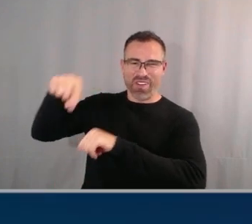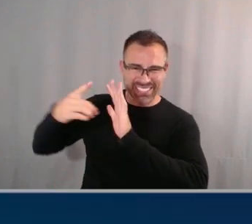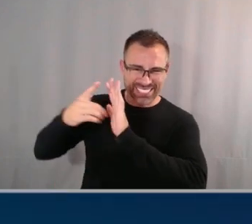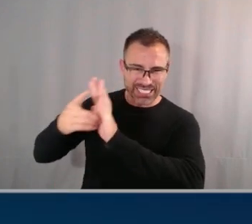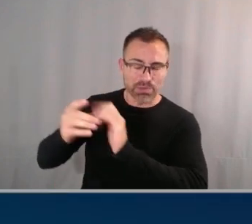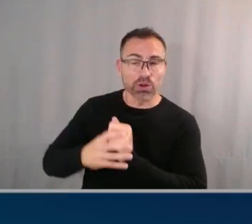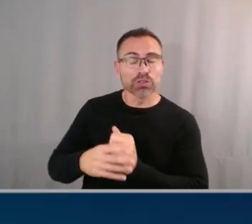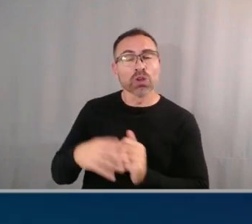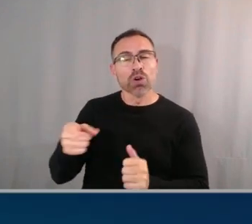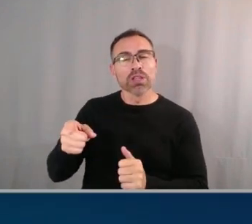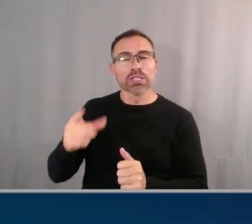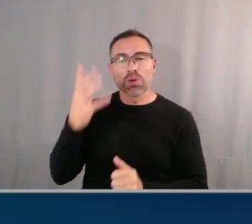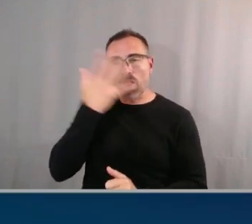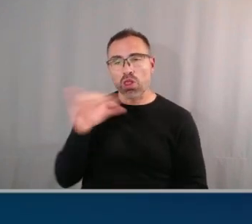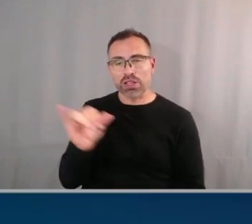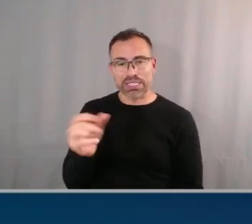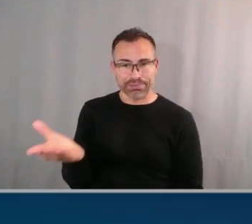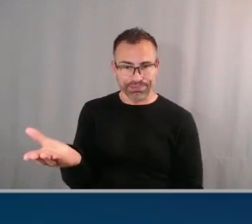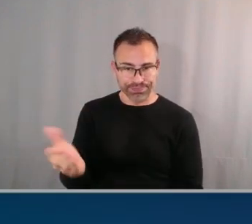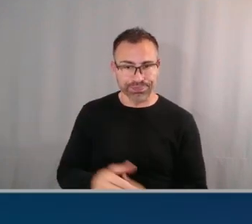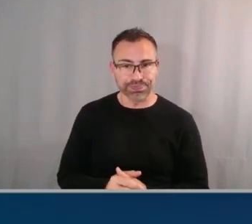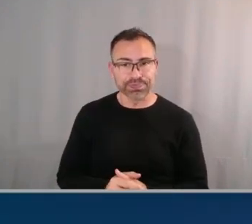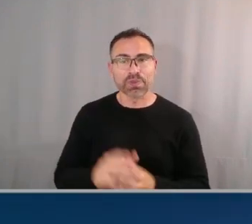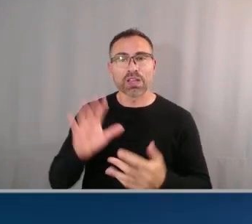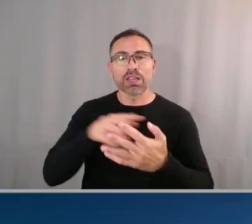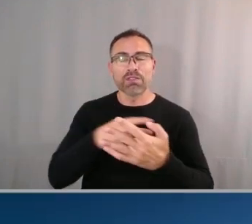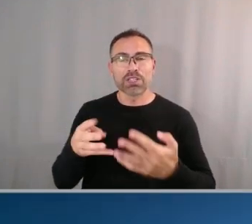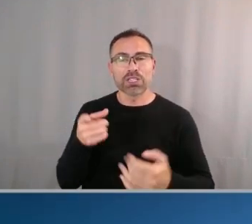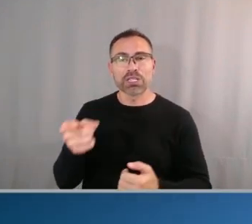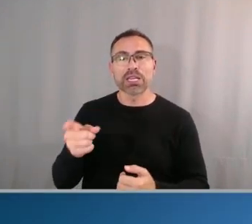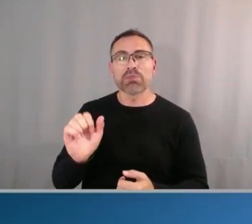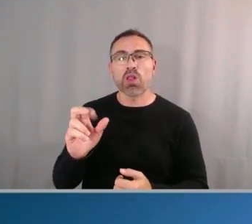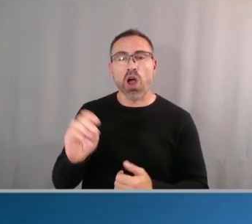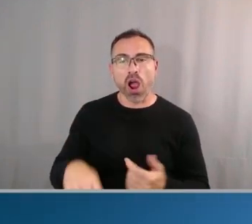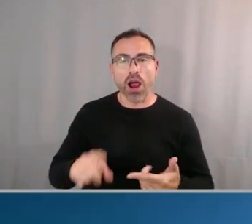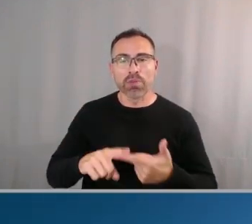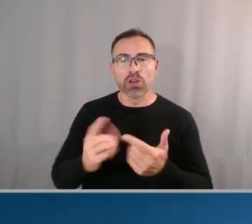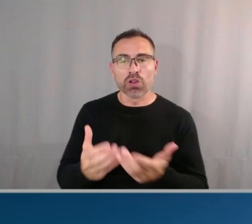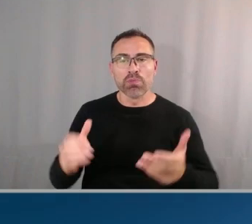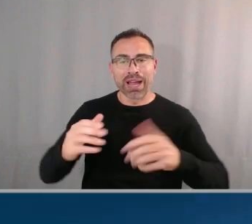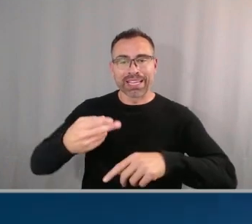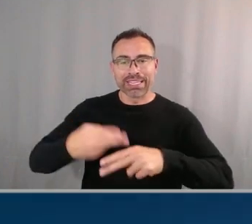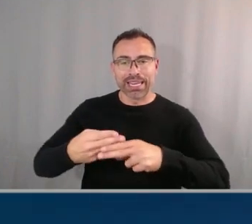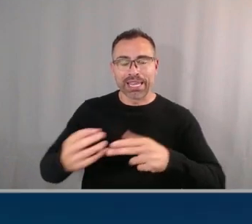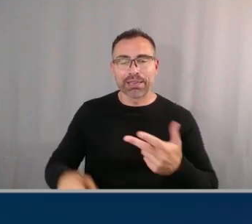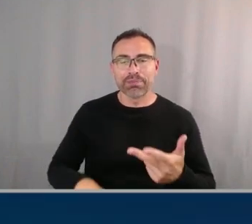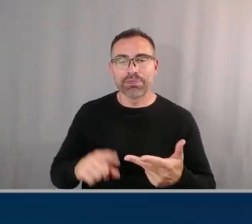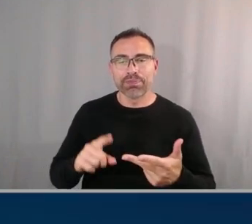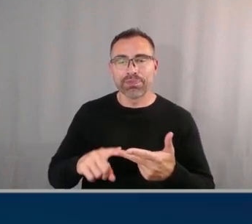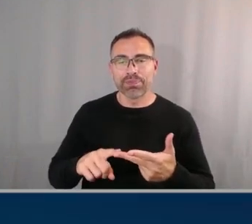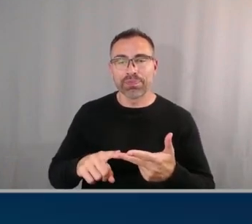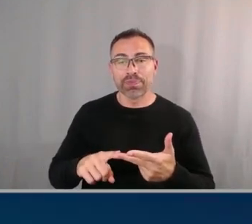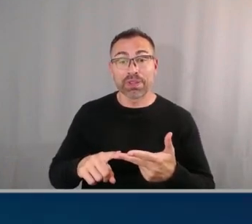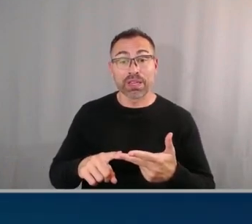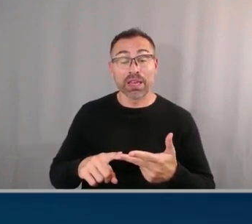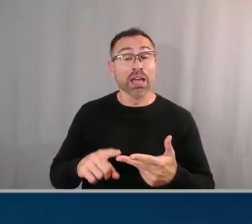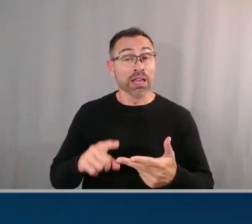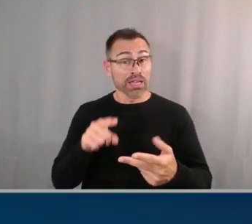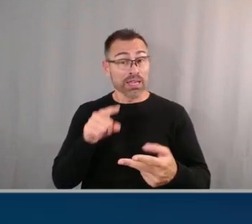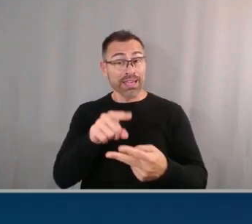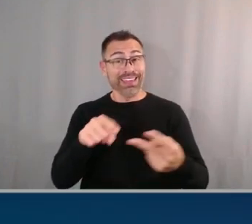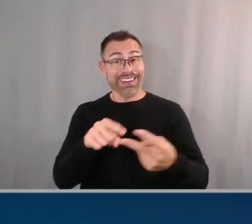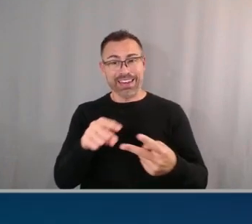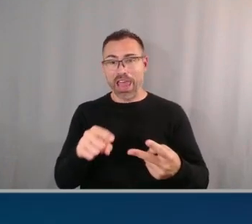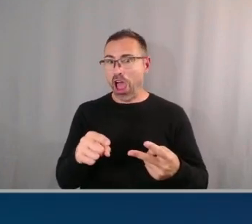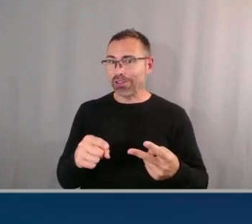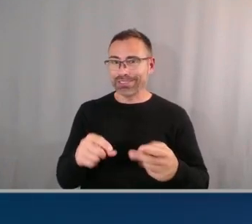is what it looks like you're going to get a table learn you're going to get your table bucket name um and from here it's playtime all